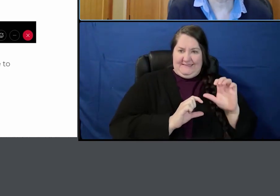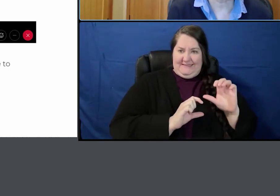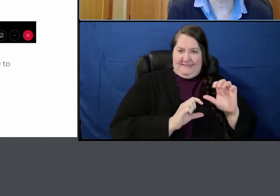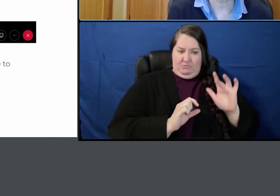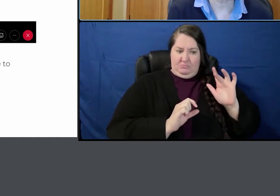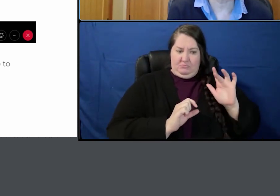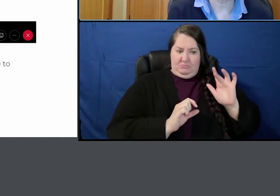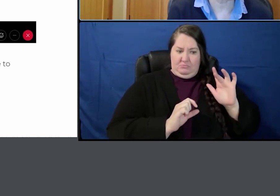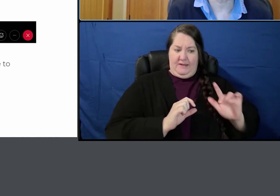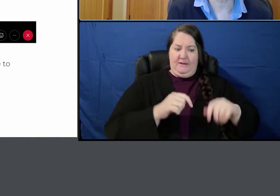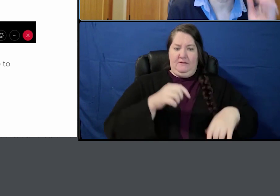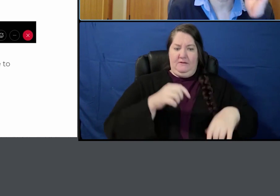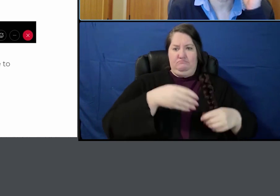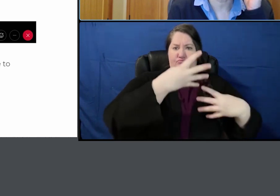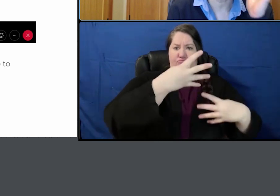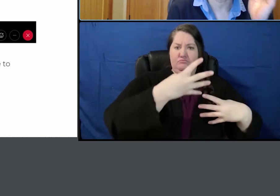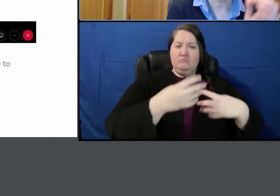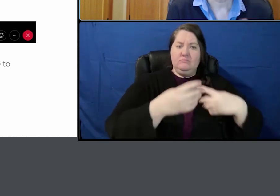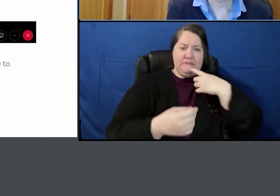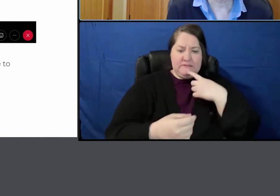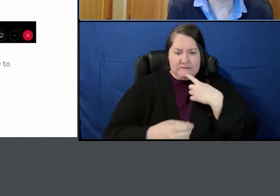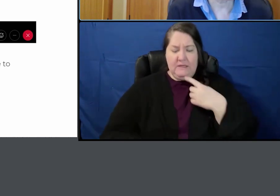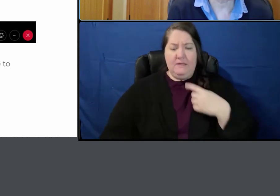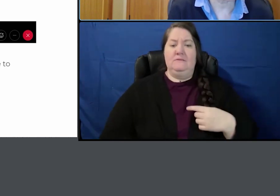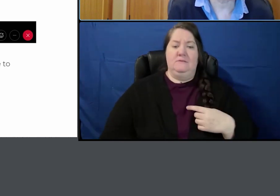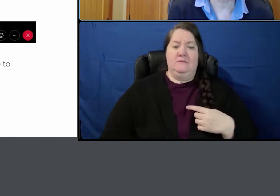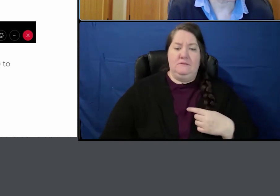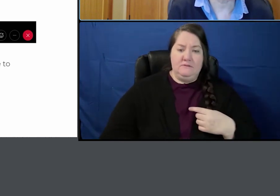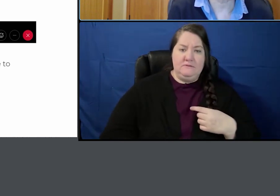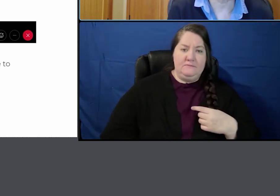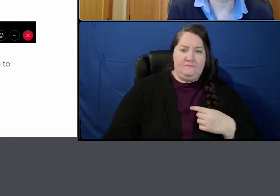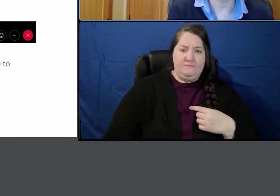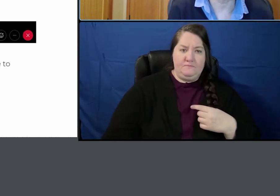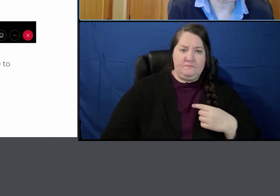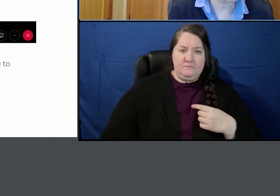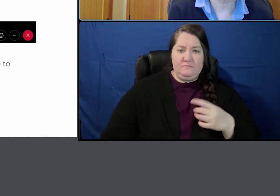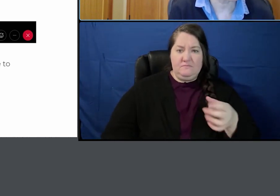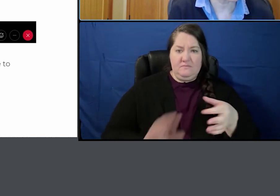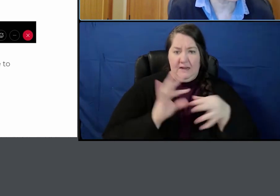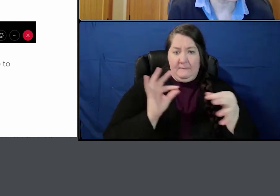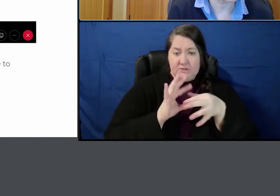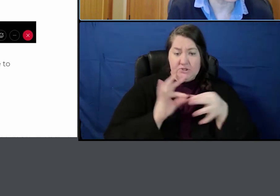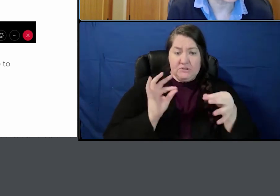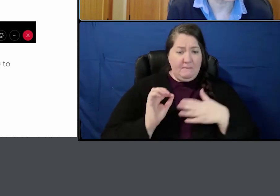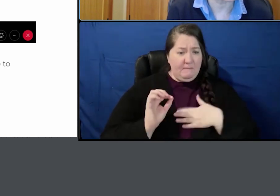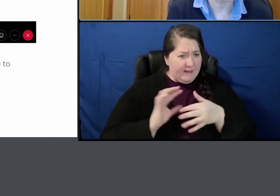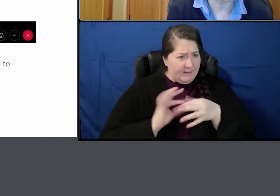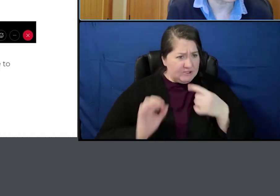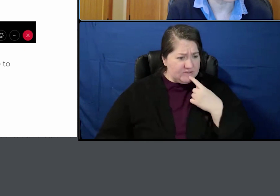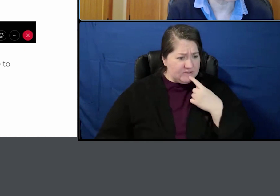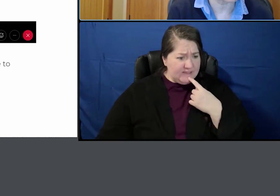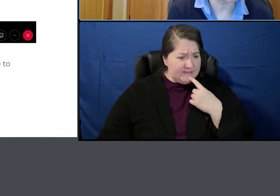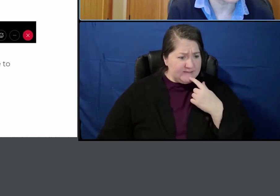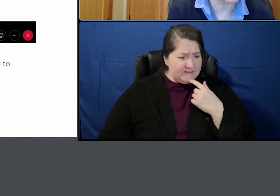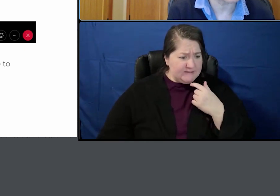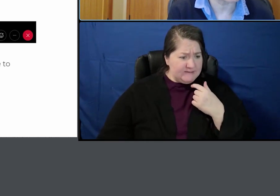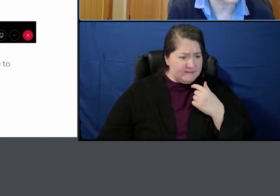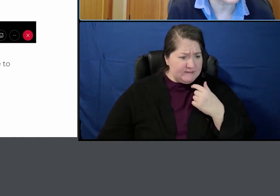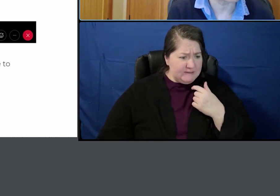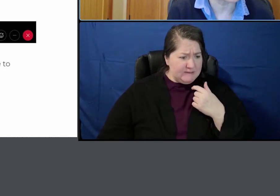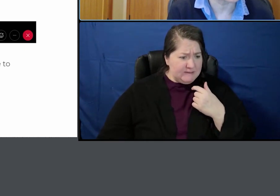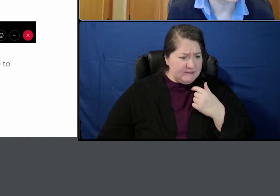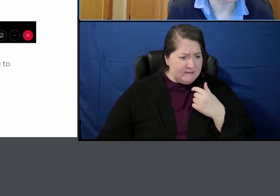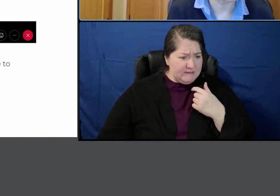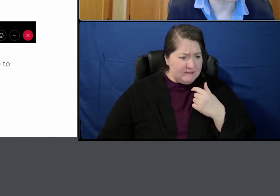you can hit the little carrot and get captioning. My captioning just says English, but there may be